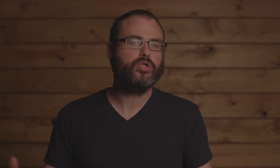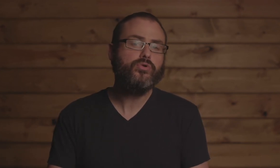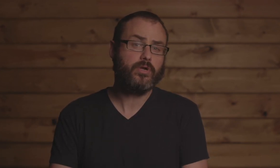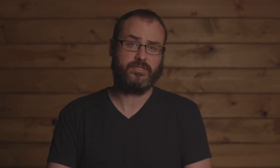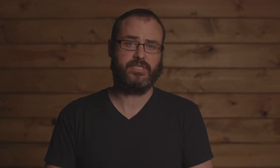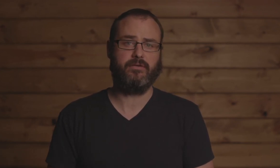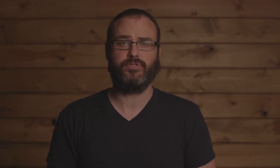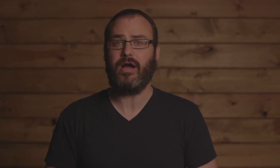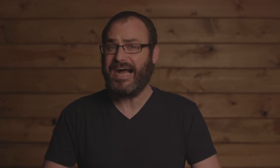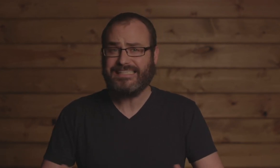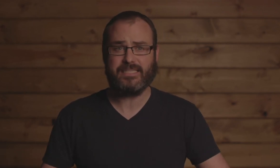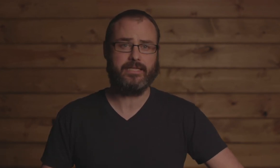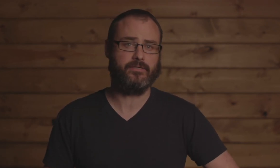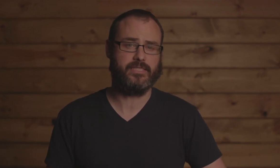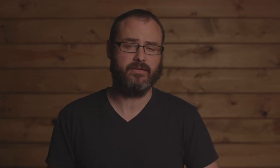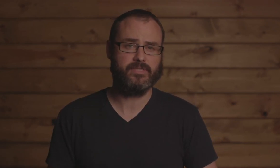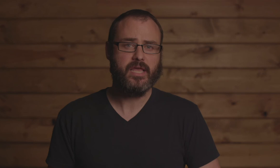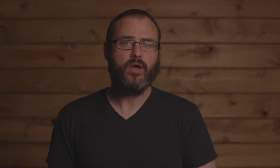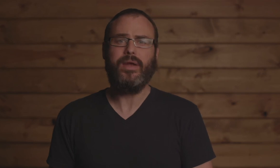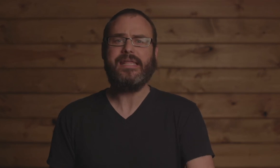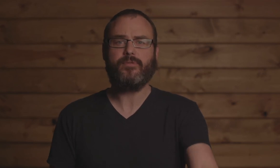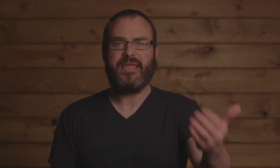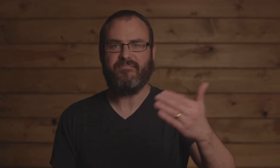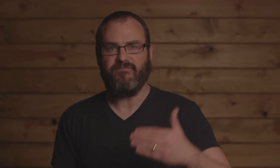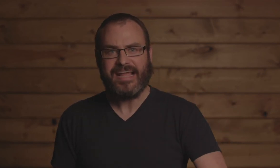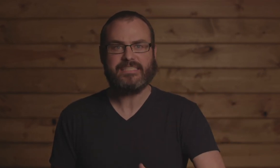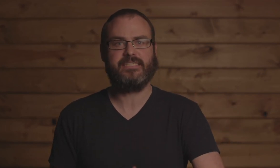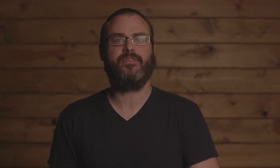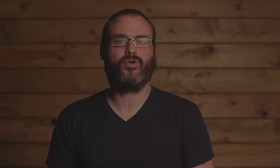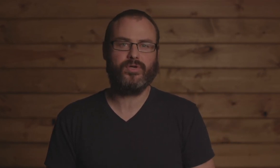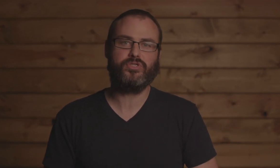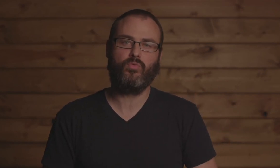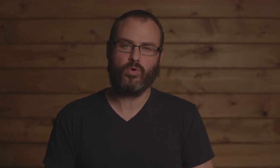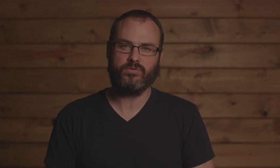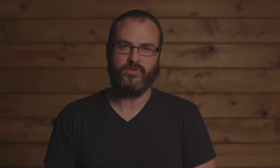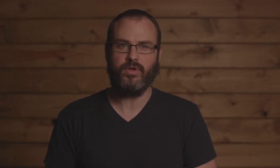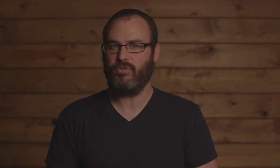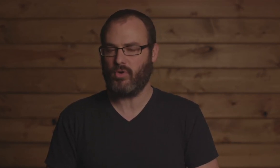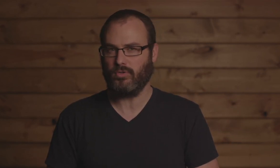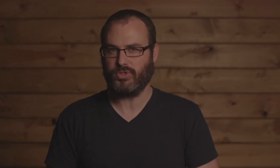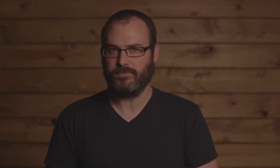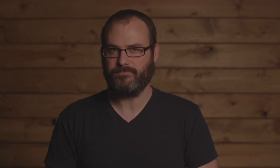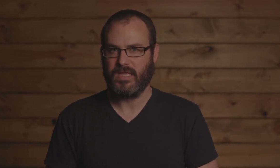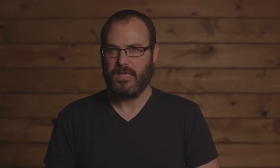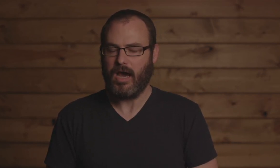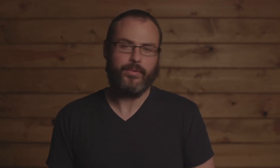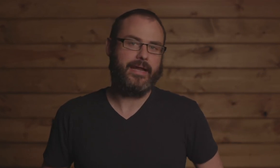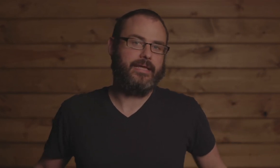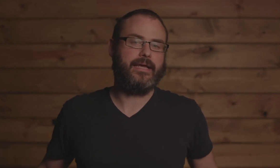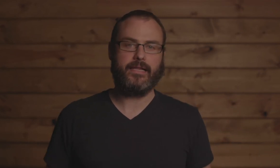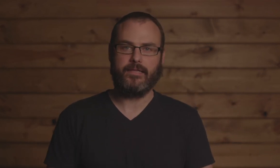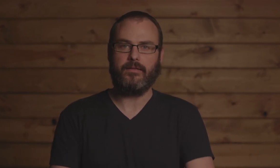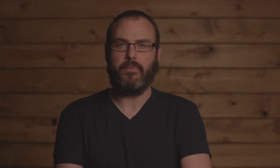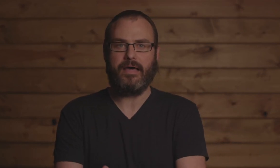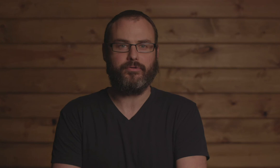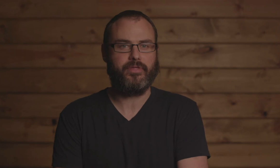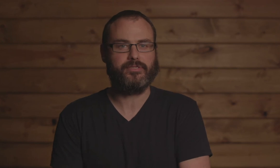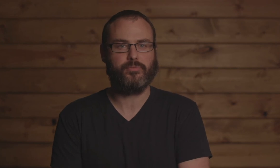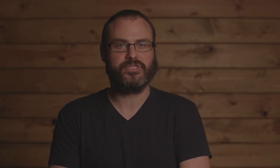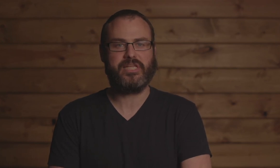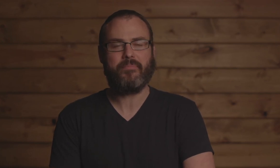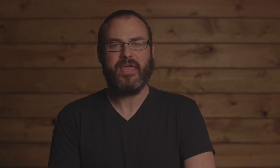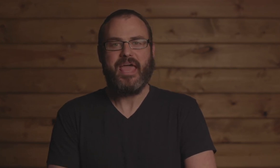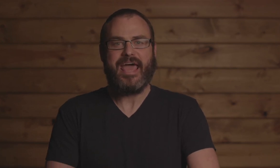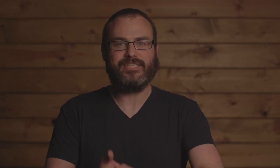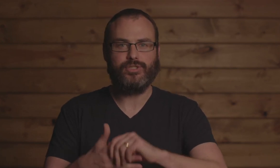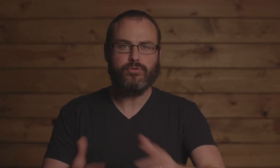just seclude ourselves or isolate ourselves. We need to be advancing the Christian worldview in the culture. Alrighty, I got a little bothered there,